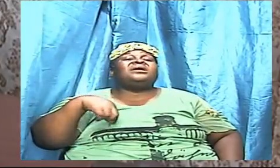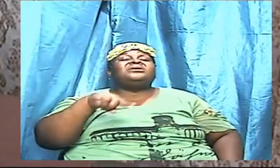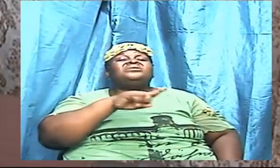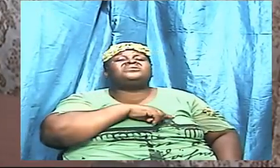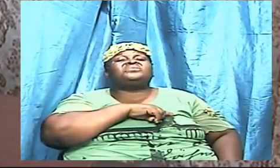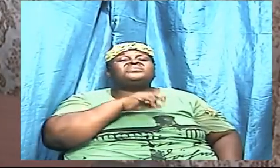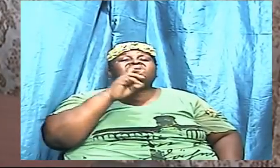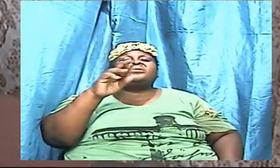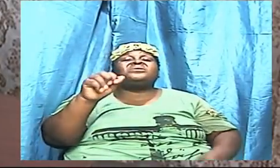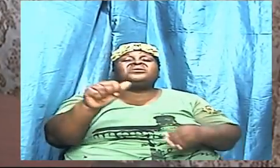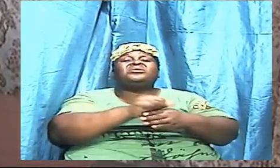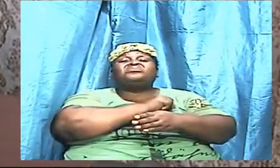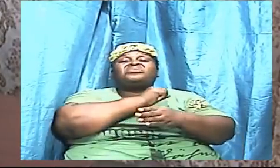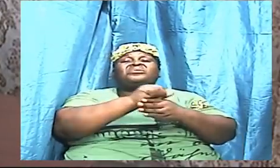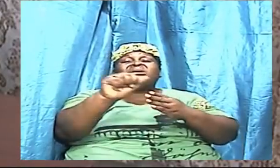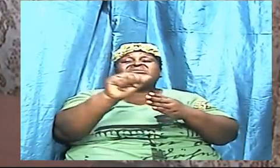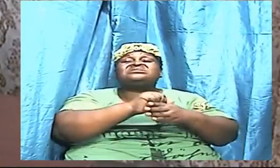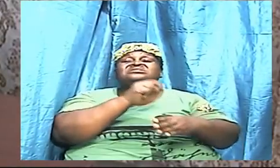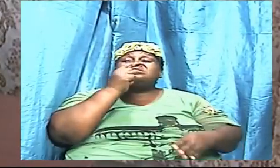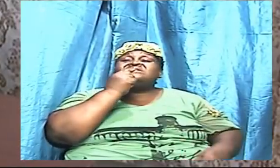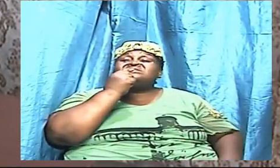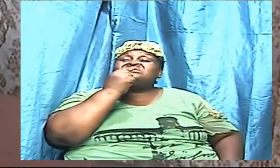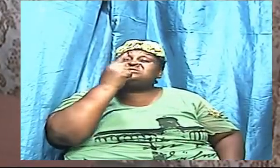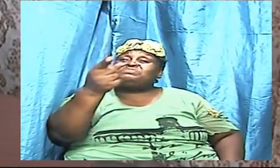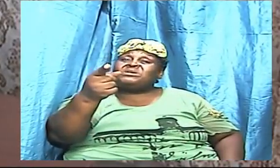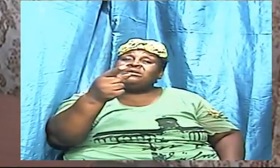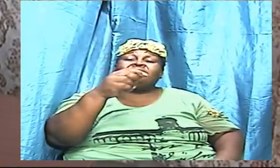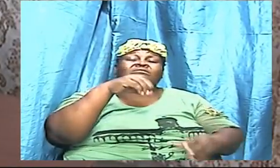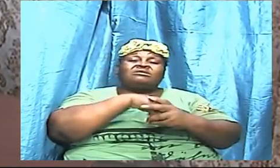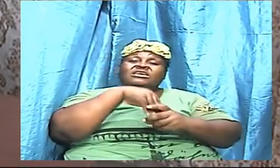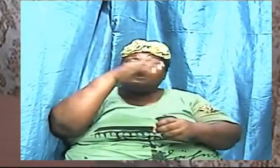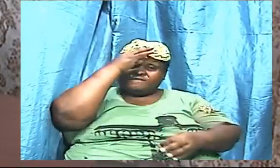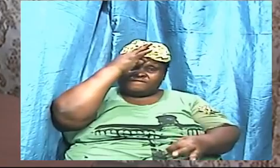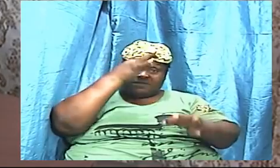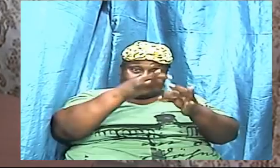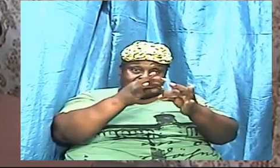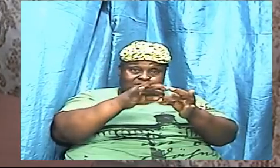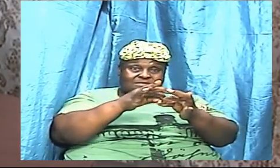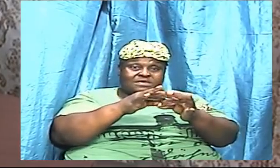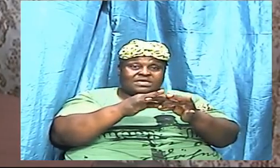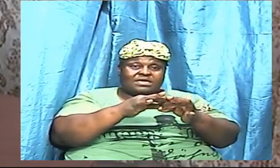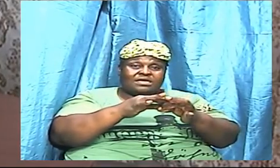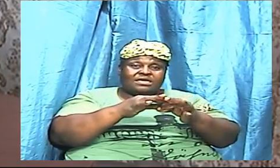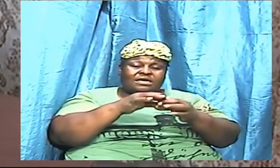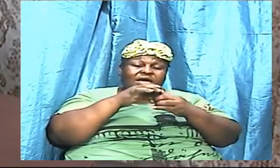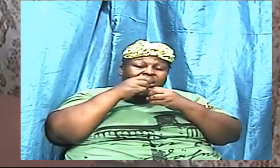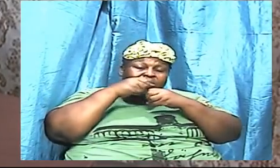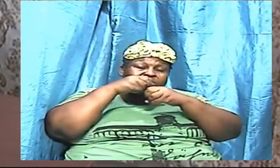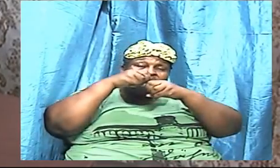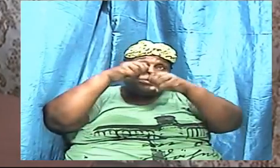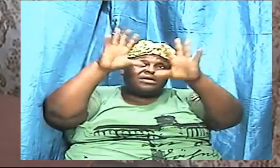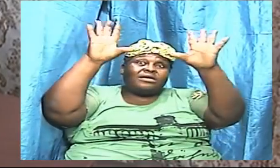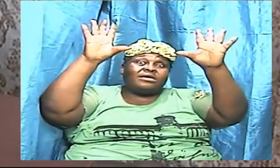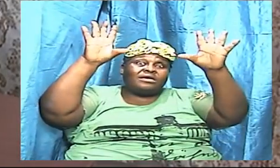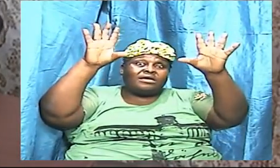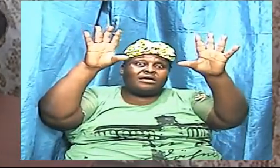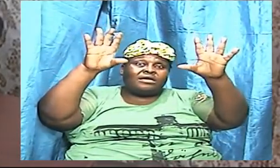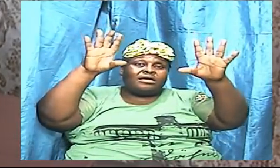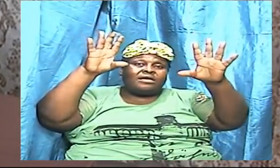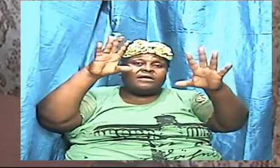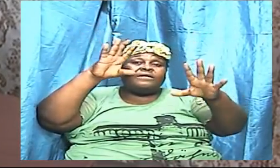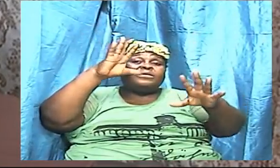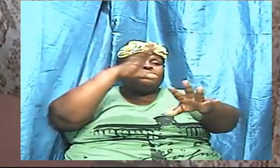practice to speak in faith and release the power that is inside of us as we